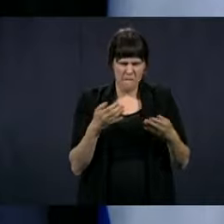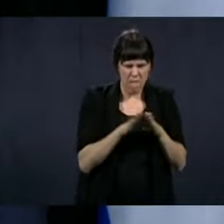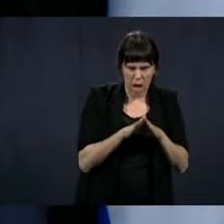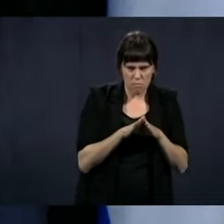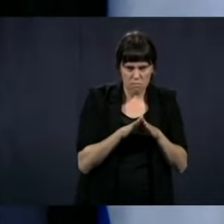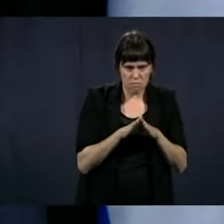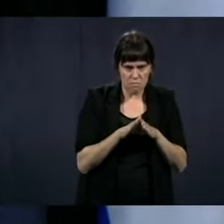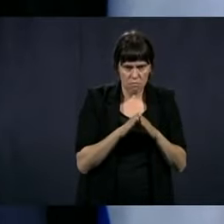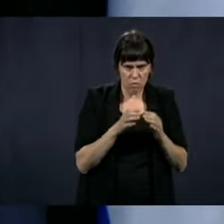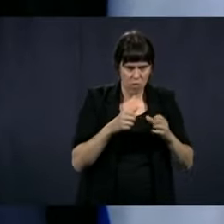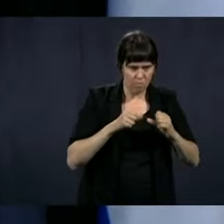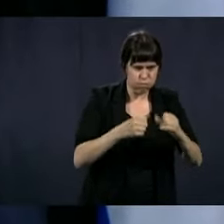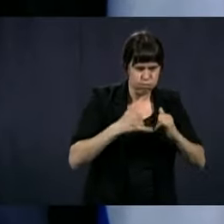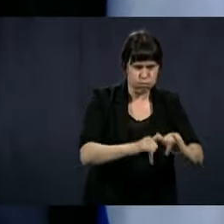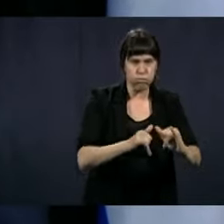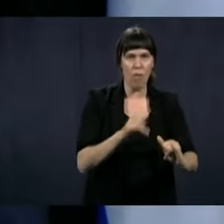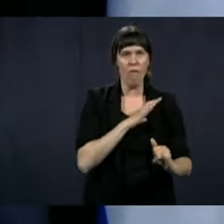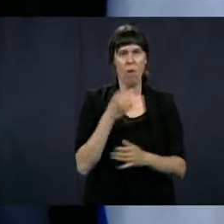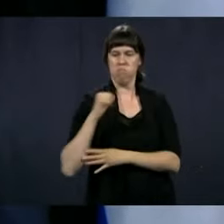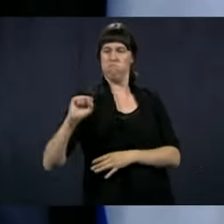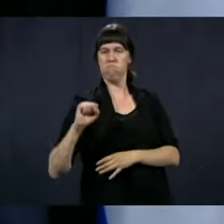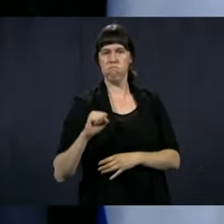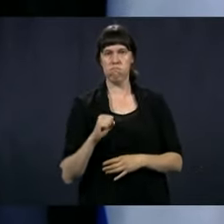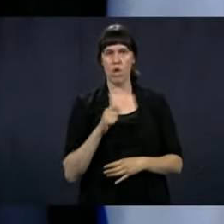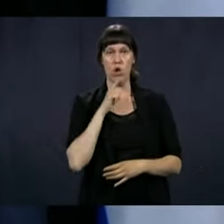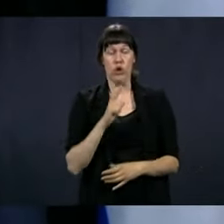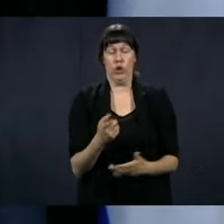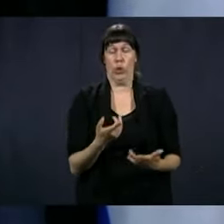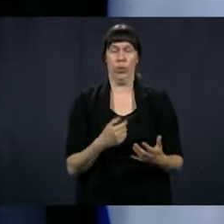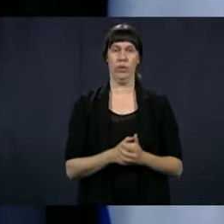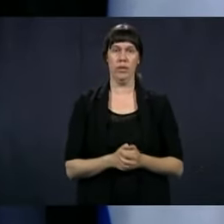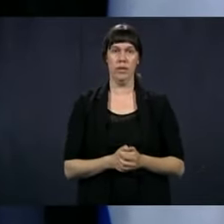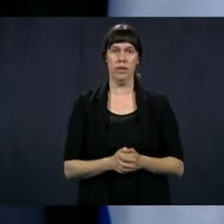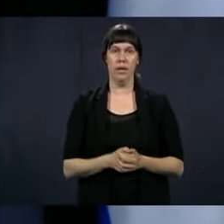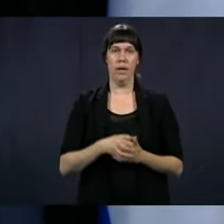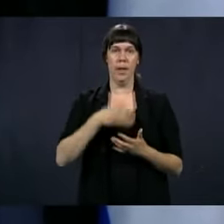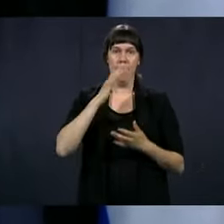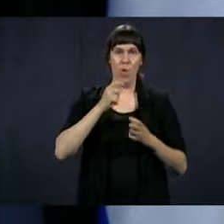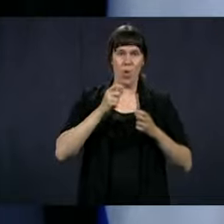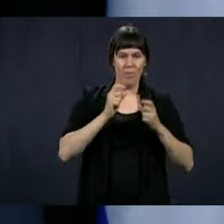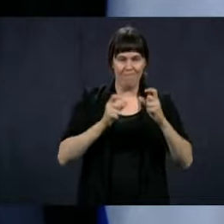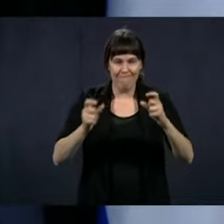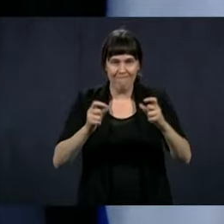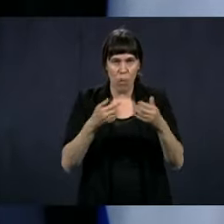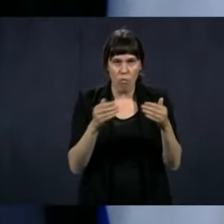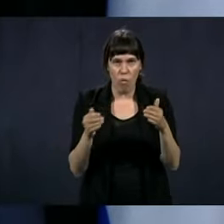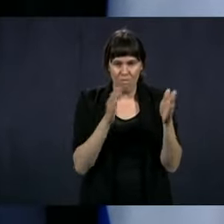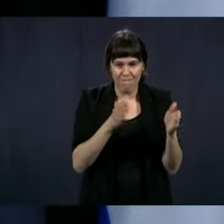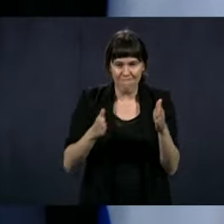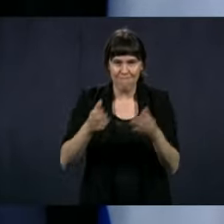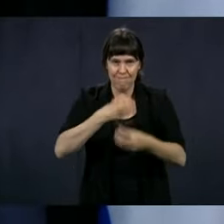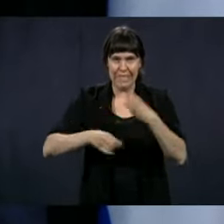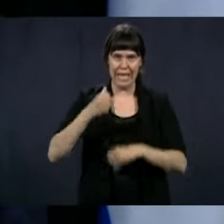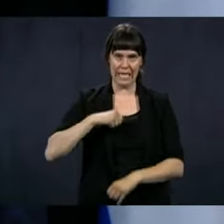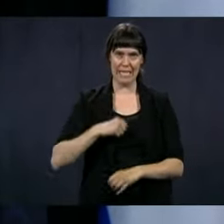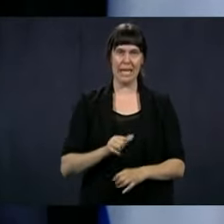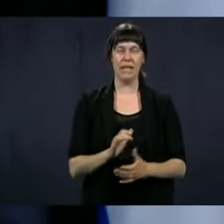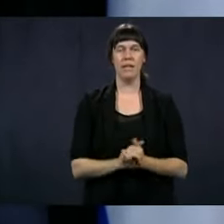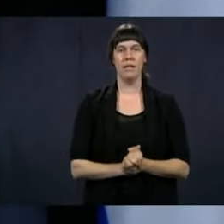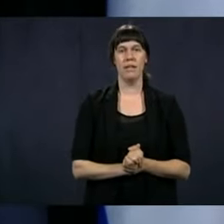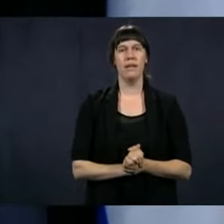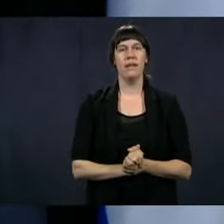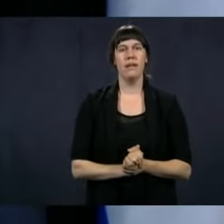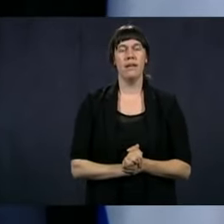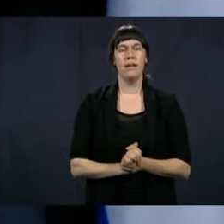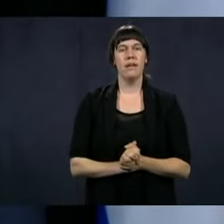don't do it, there's also going to be delinquency. It's going to be done in a disorganized way rather than a way that could be somewhat